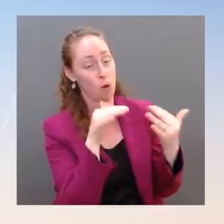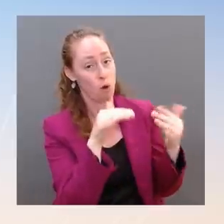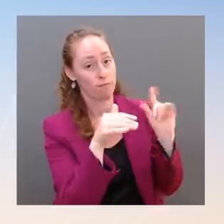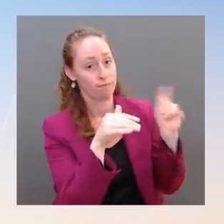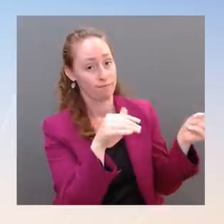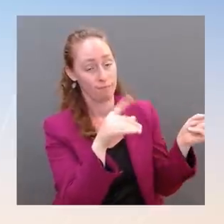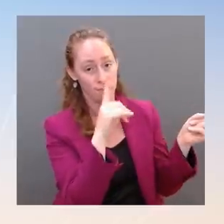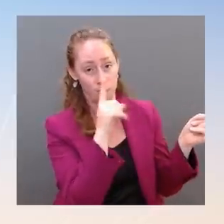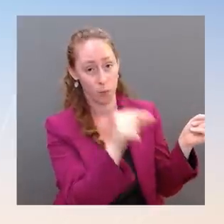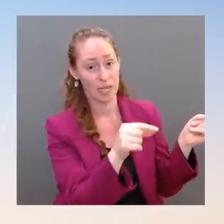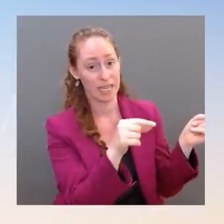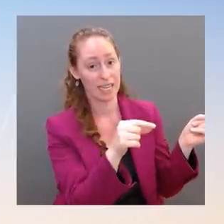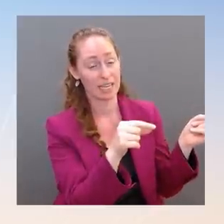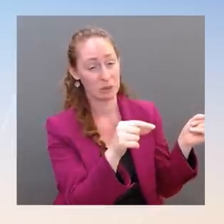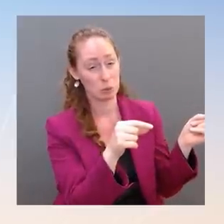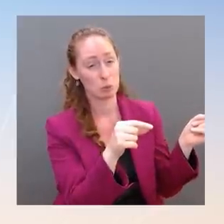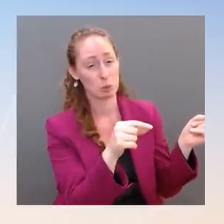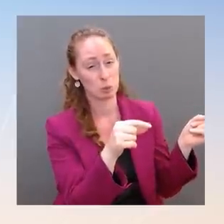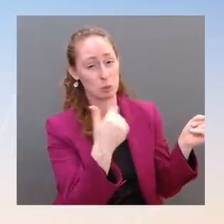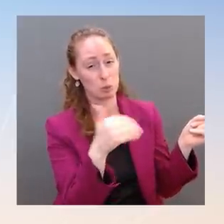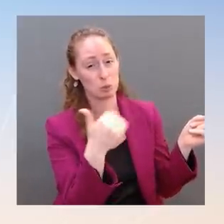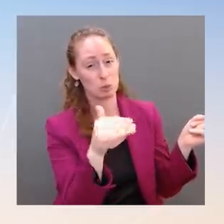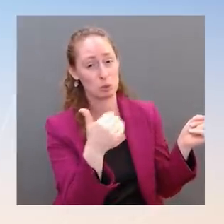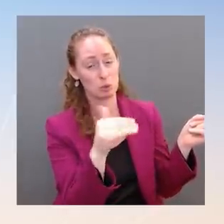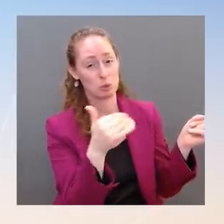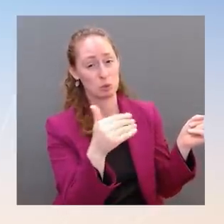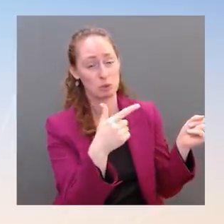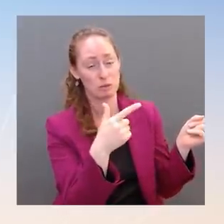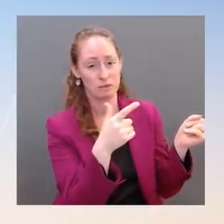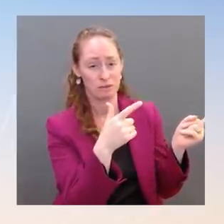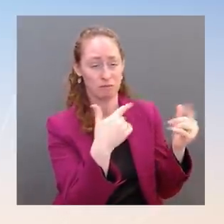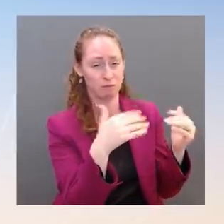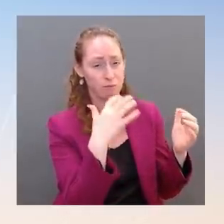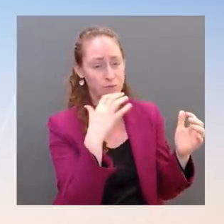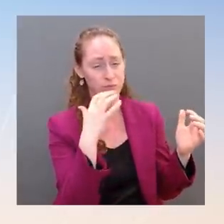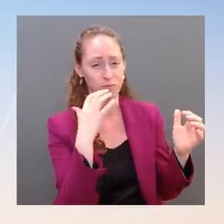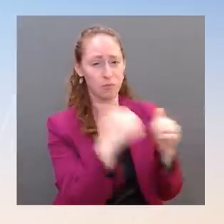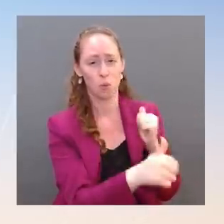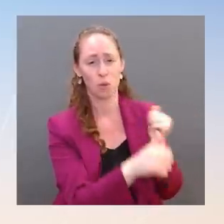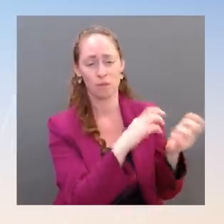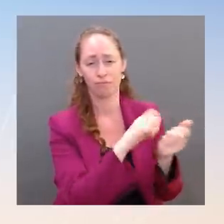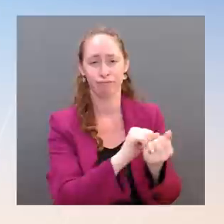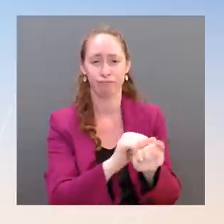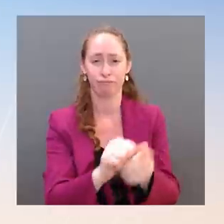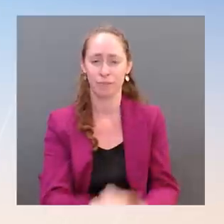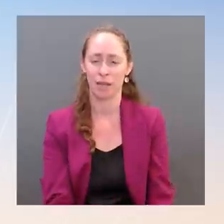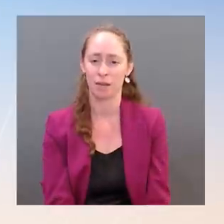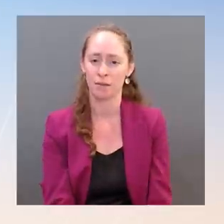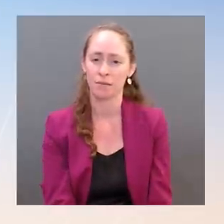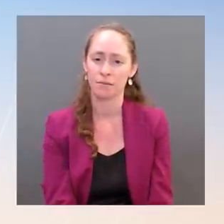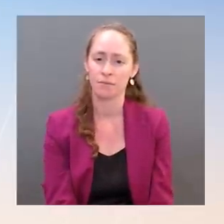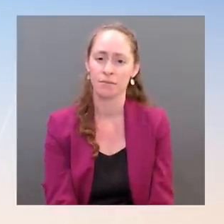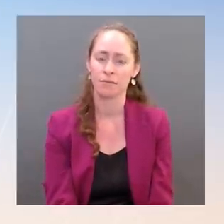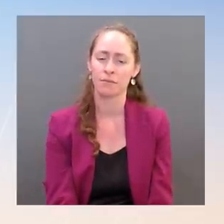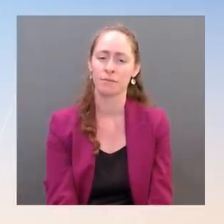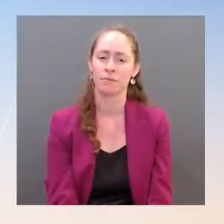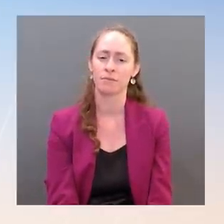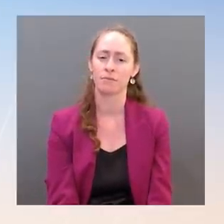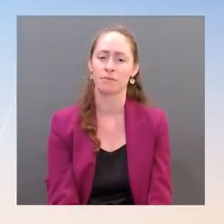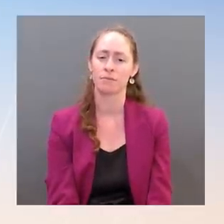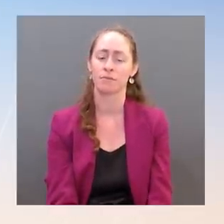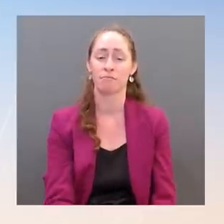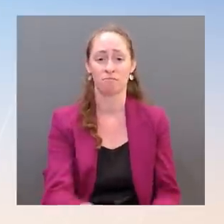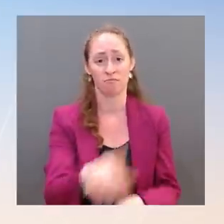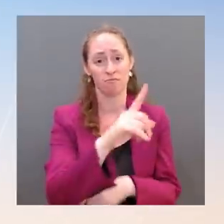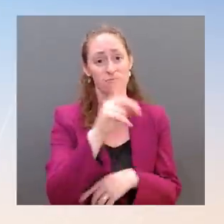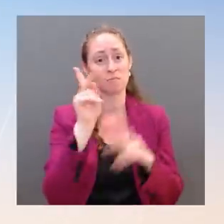war — that we have seen. The Ukraine — the Ukrainians and their government have fought very bravely. And we've see that